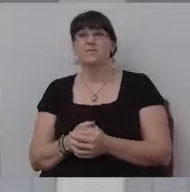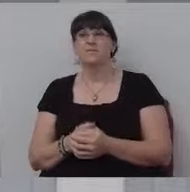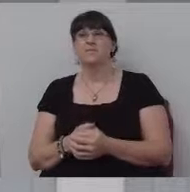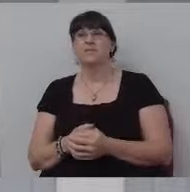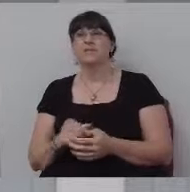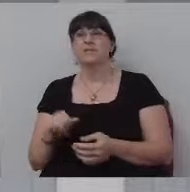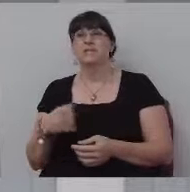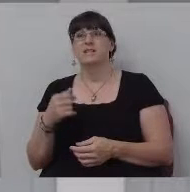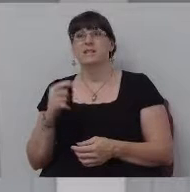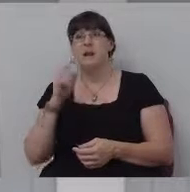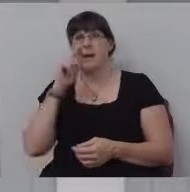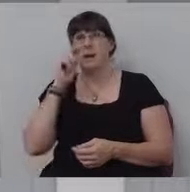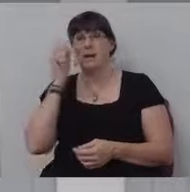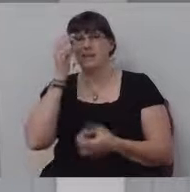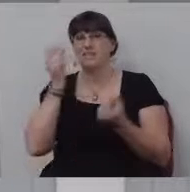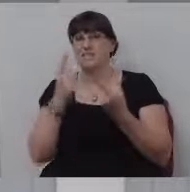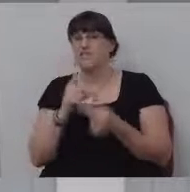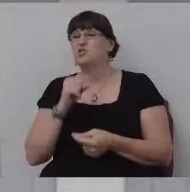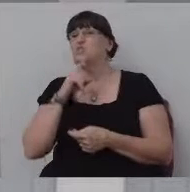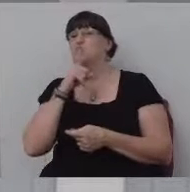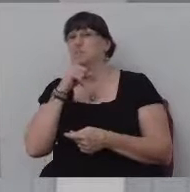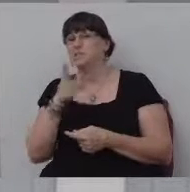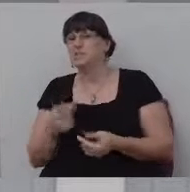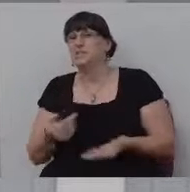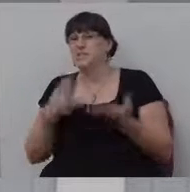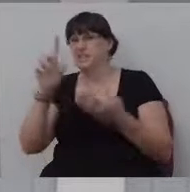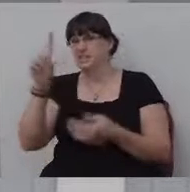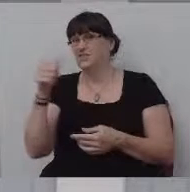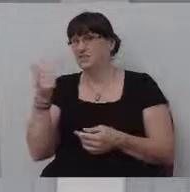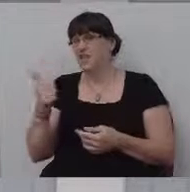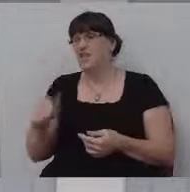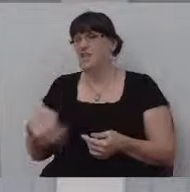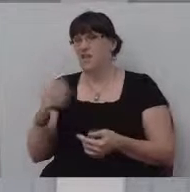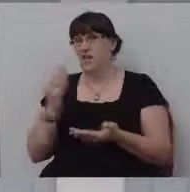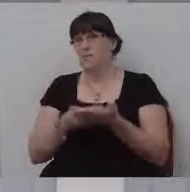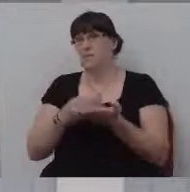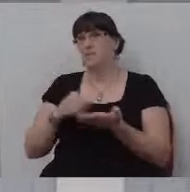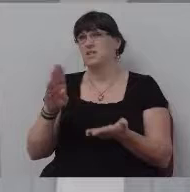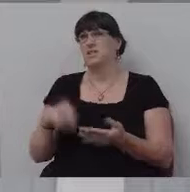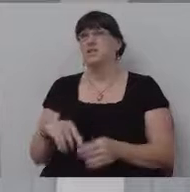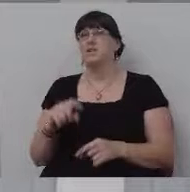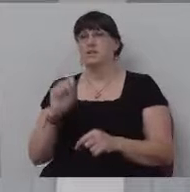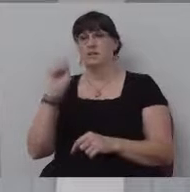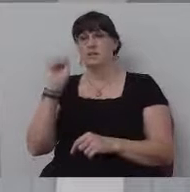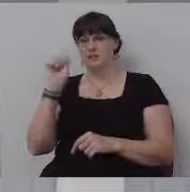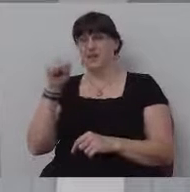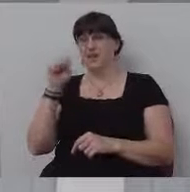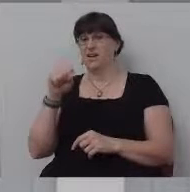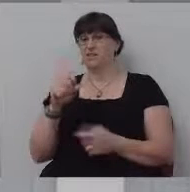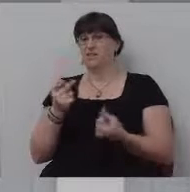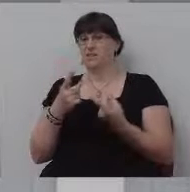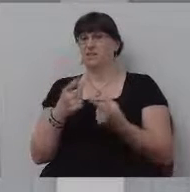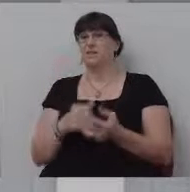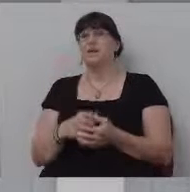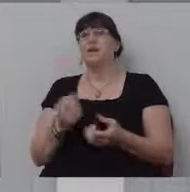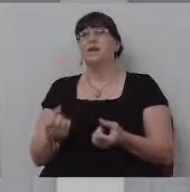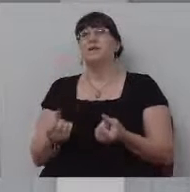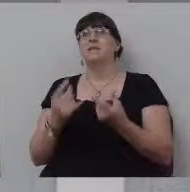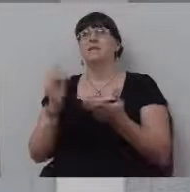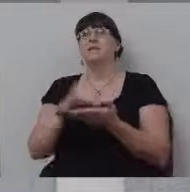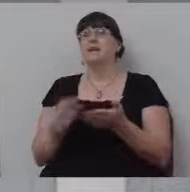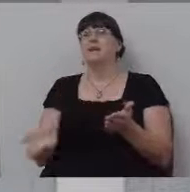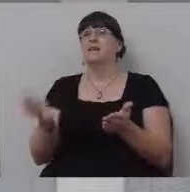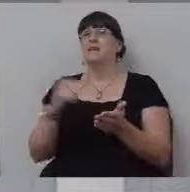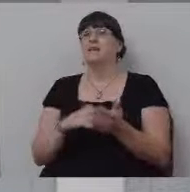Just wanted to check up on me. Did you honestly give 10% of that paycheck? Well, yeah, I did, and I just kept doing that over and over.